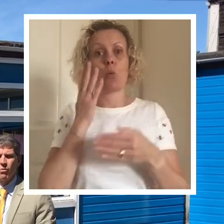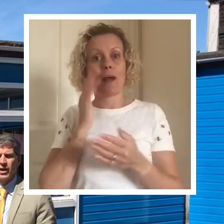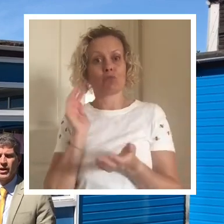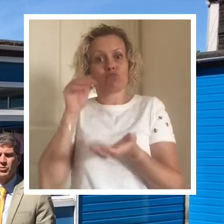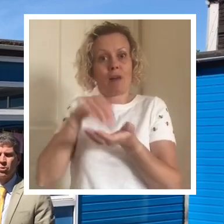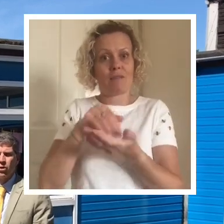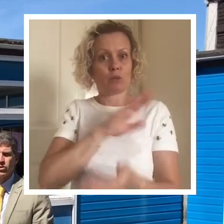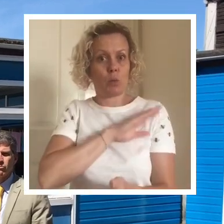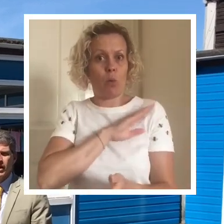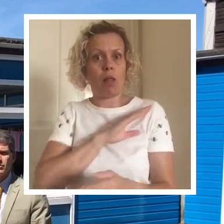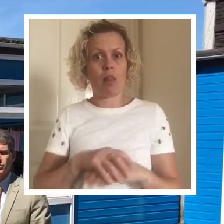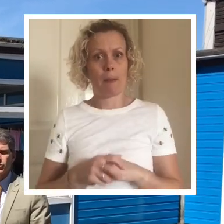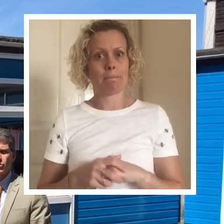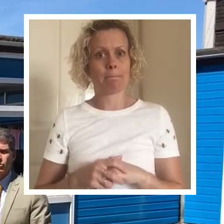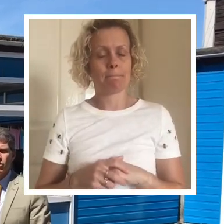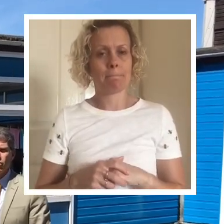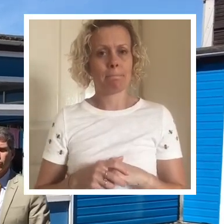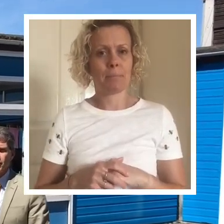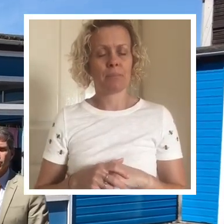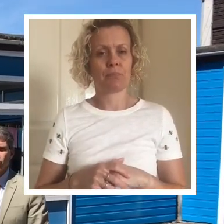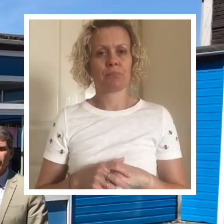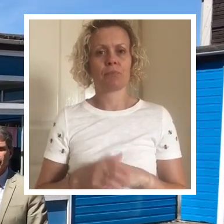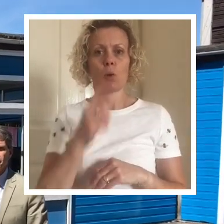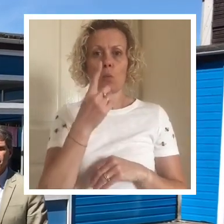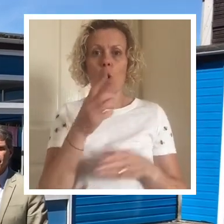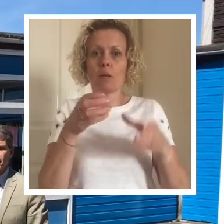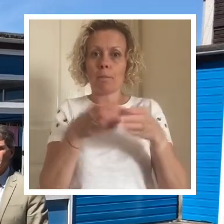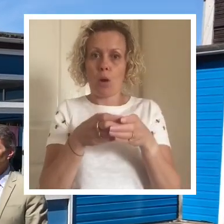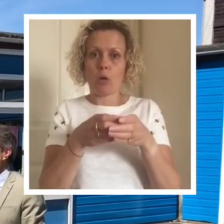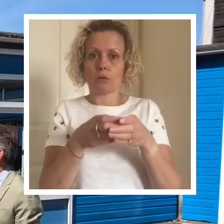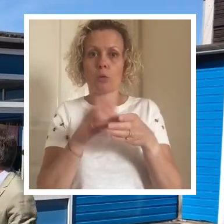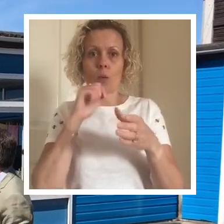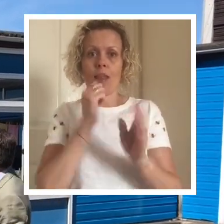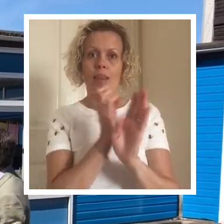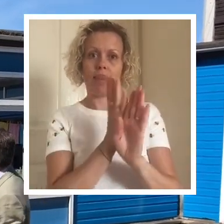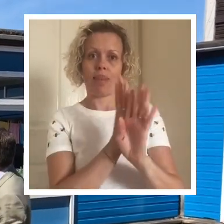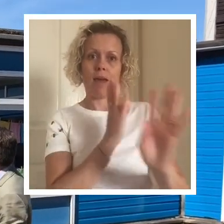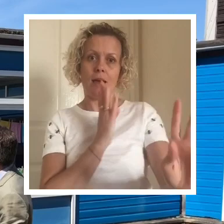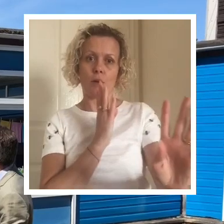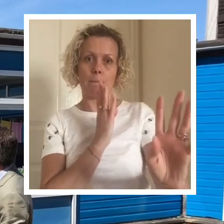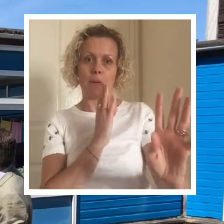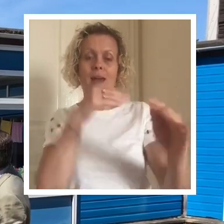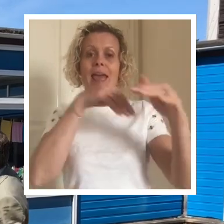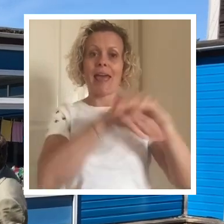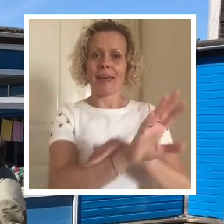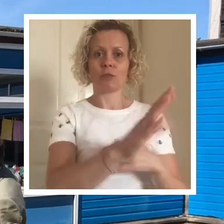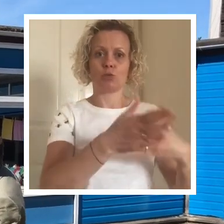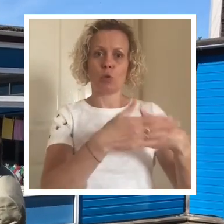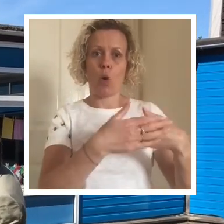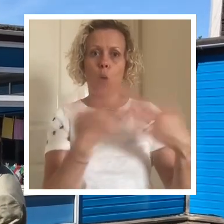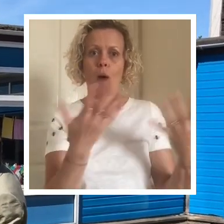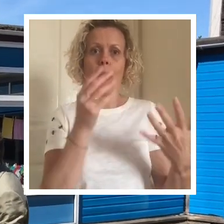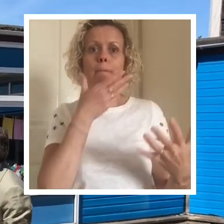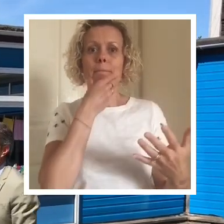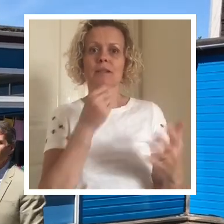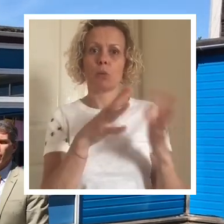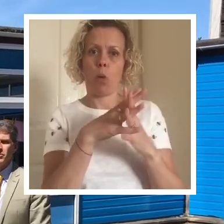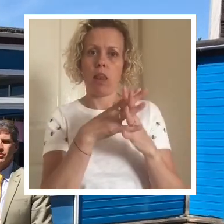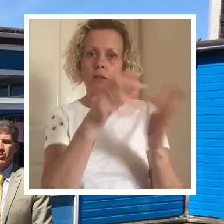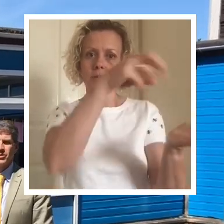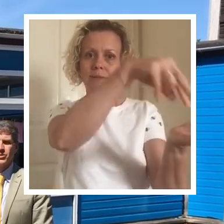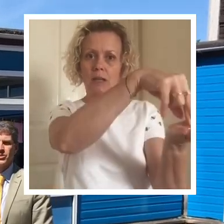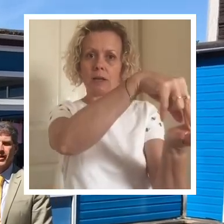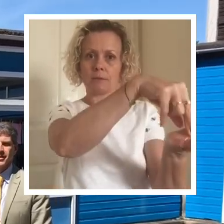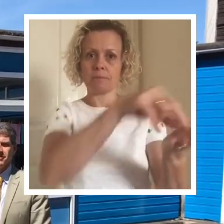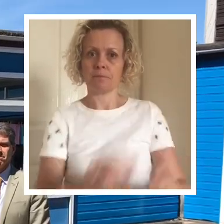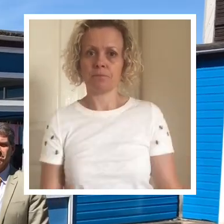while each pod arrives at school ready to go in. This pod will line up here and they'll be going in through the door where